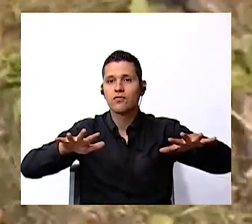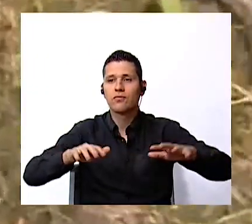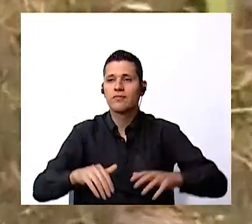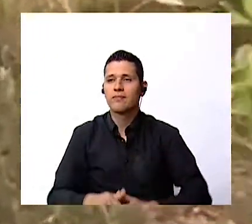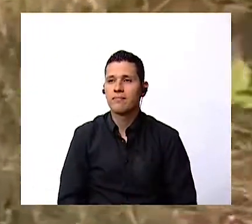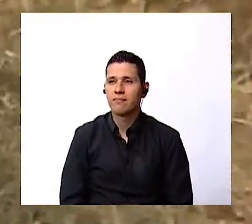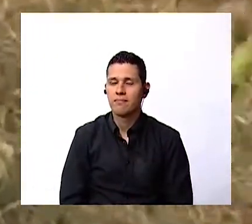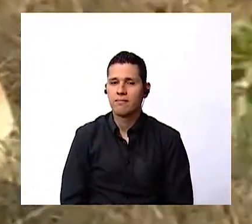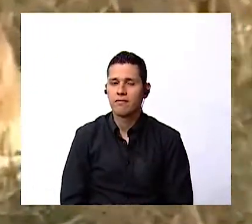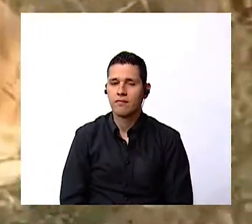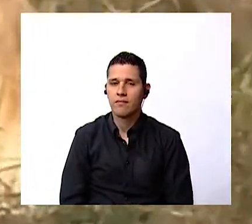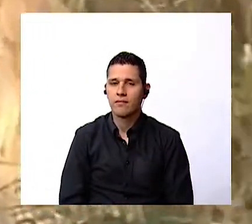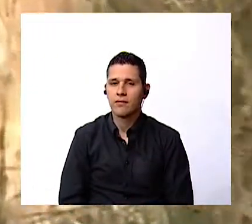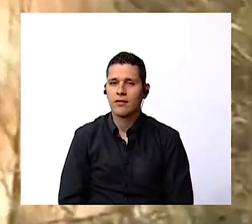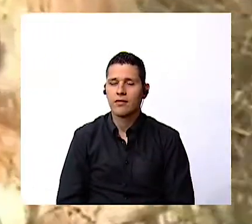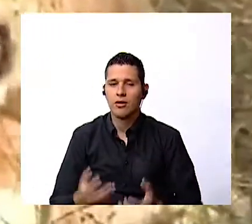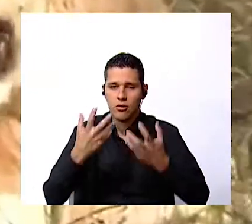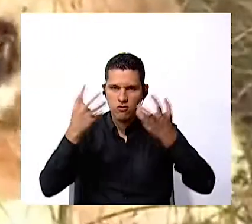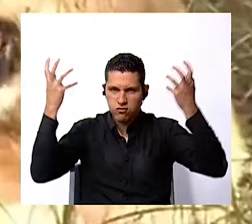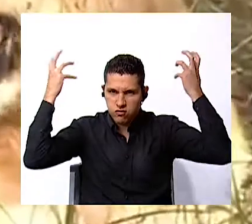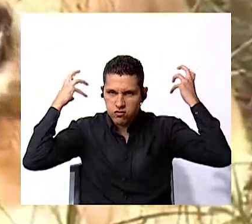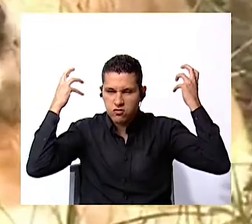lions lions live in a savannah